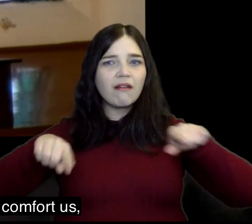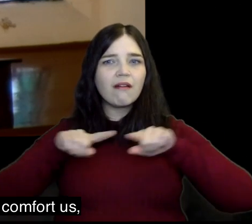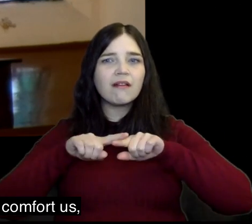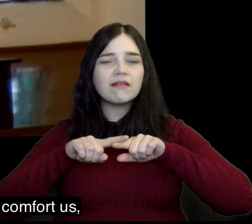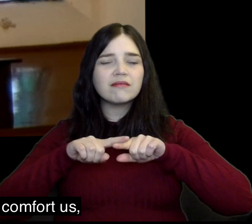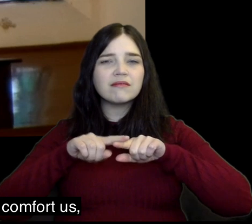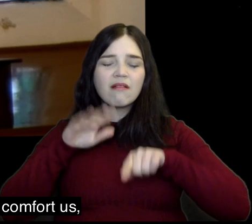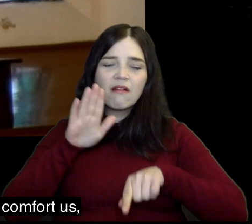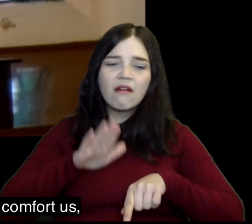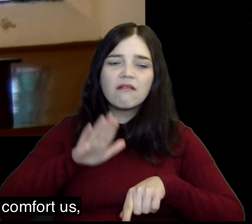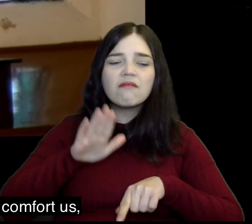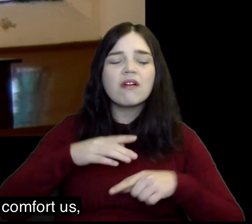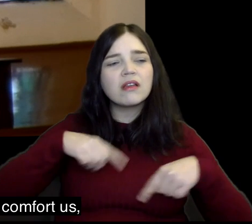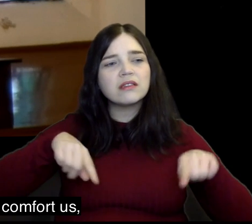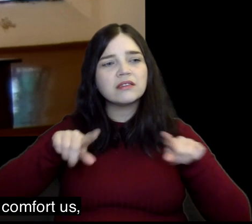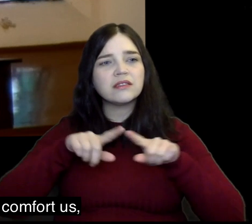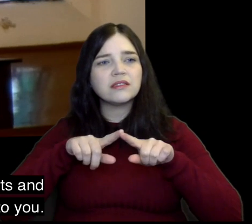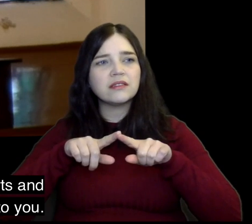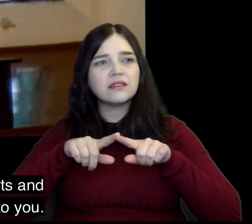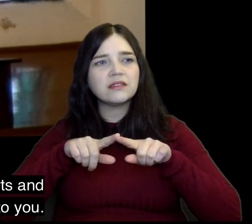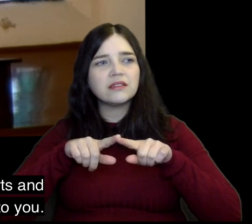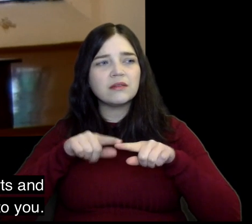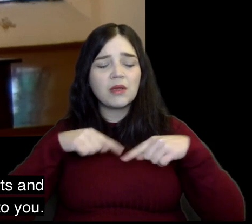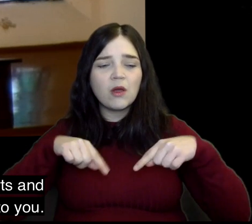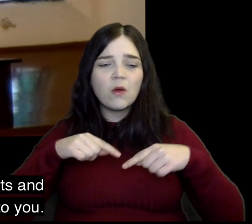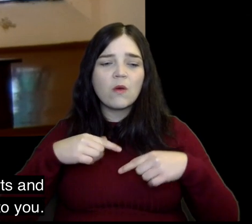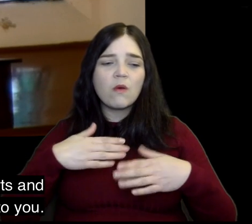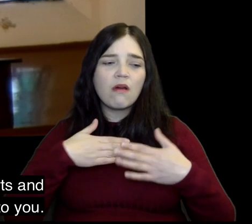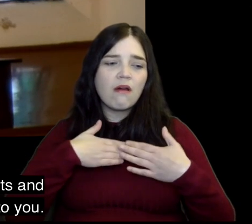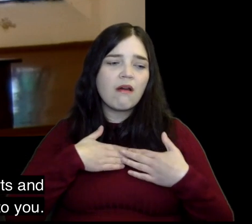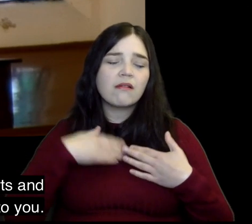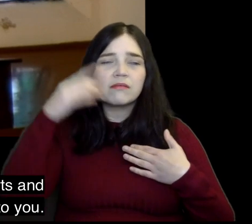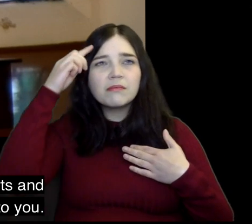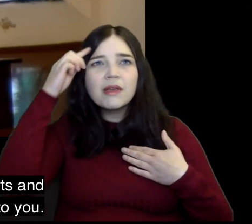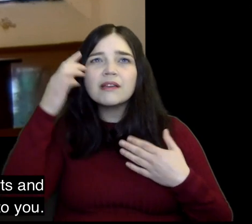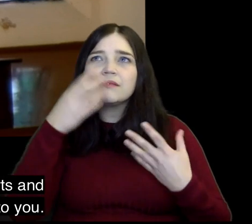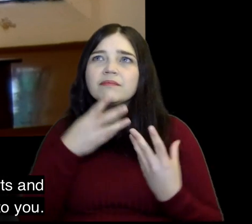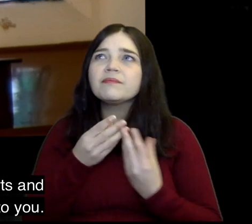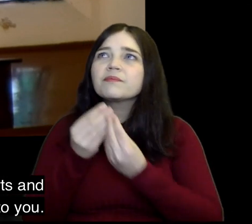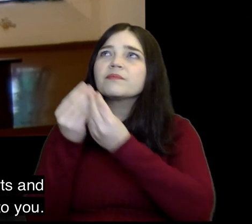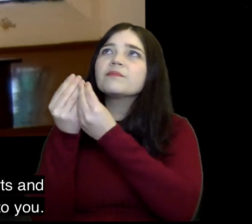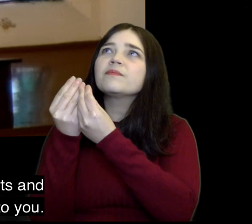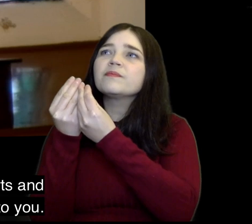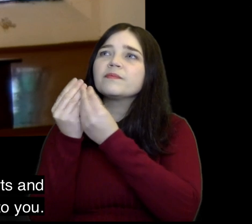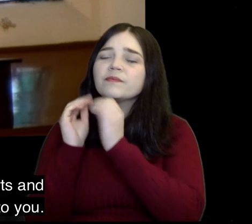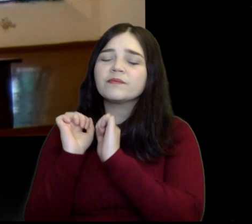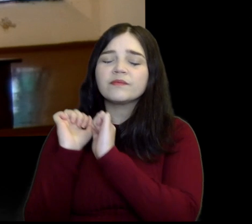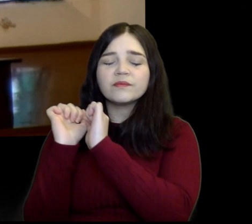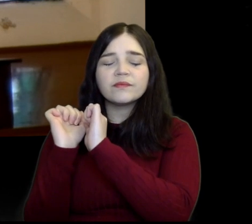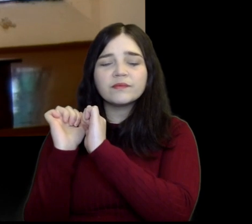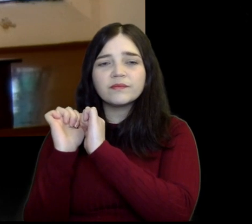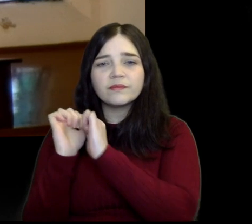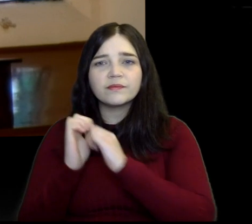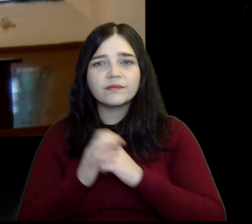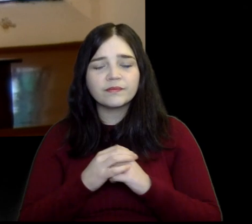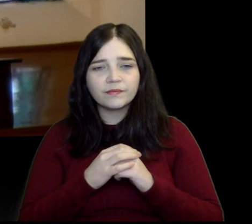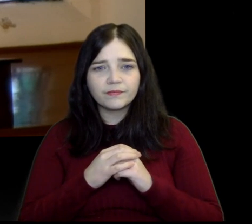and strengthen us to comfort us to bring our hearts and our minds back to you